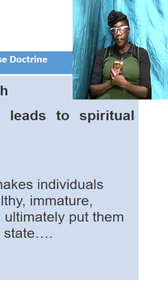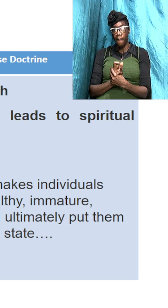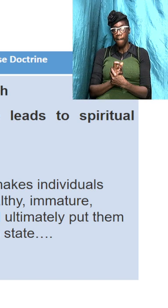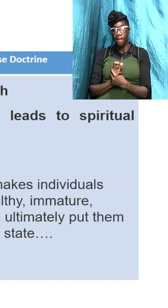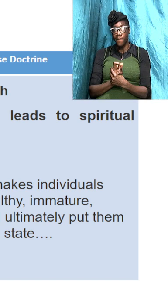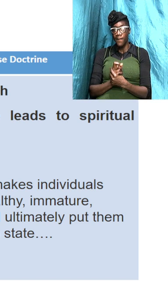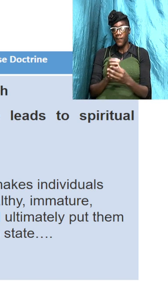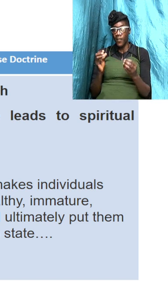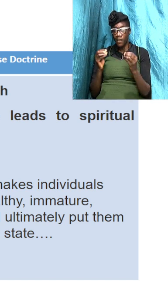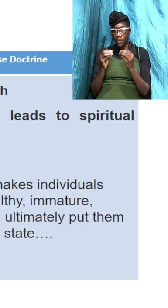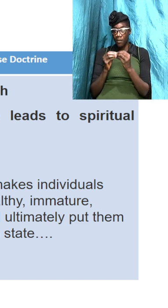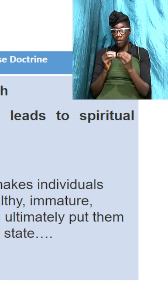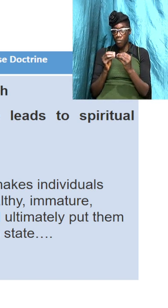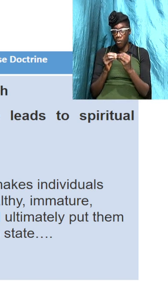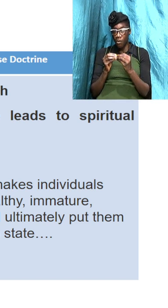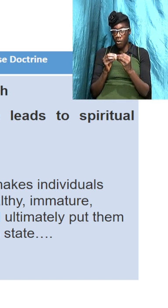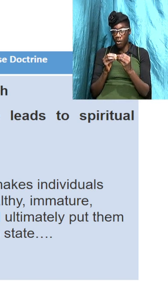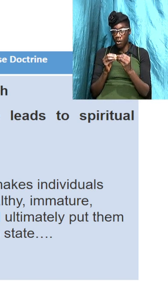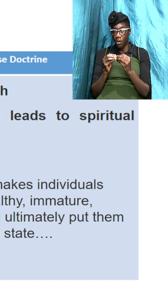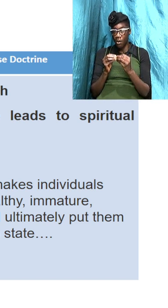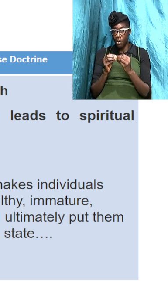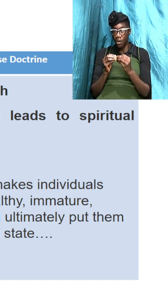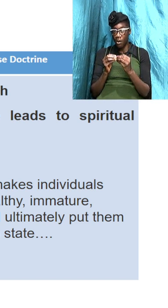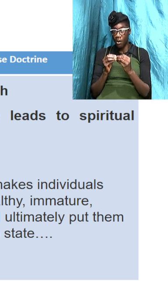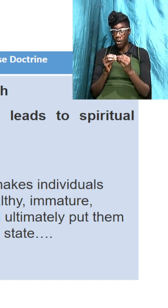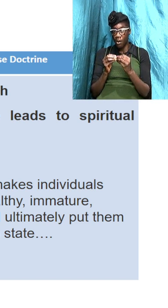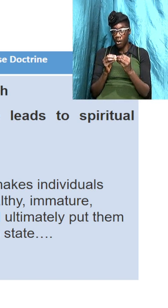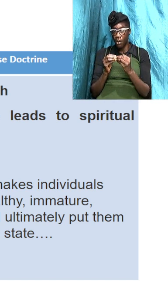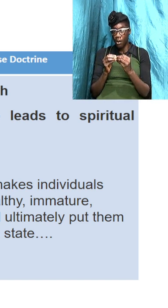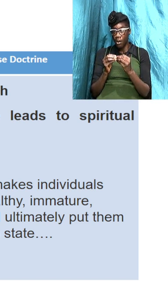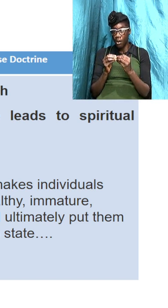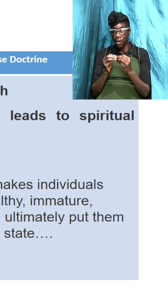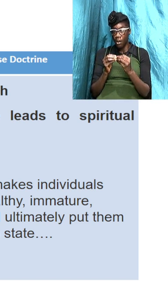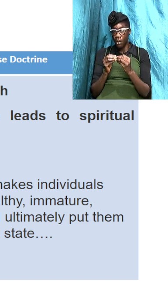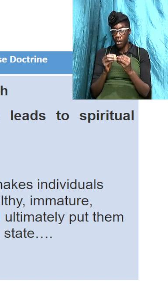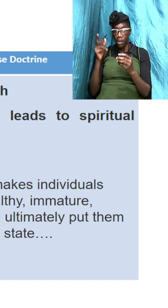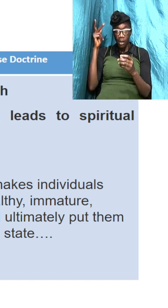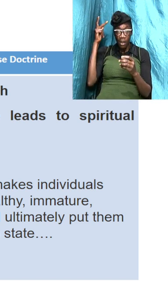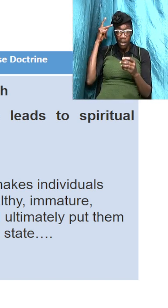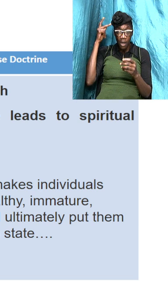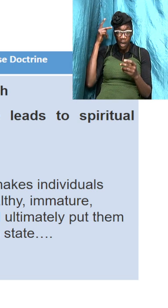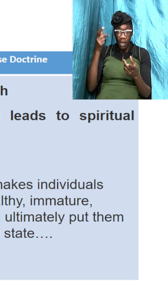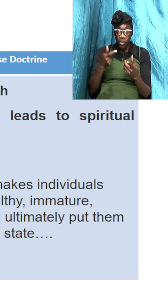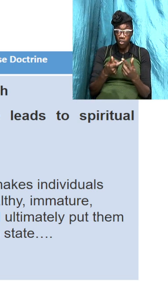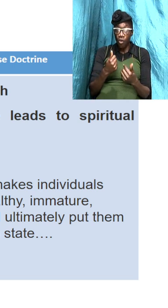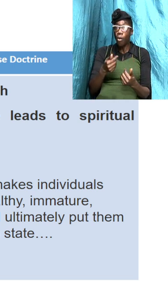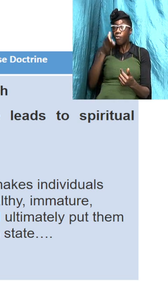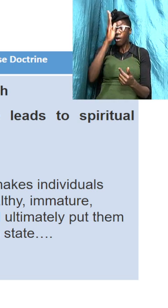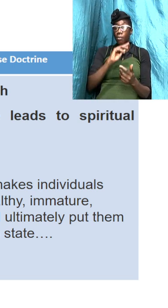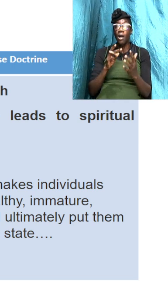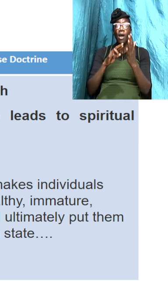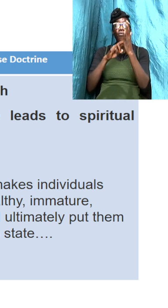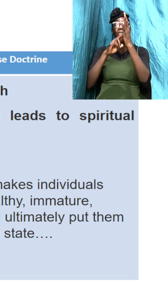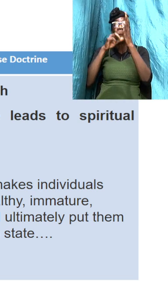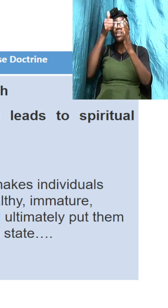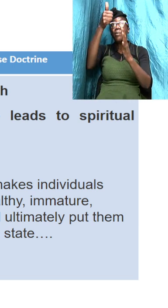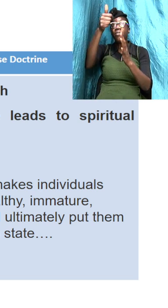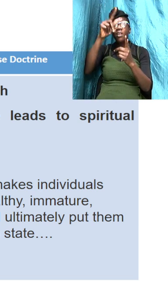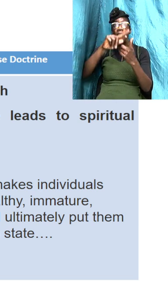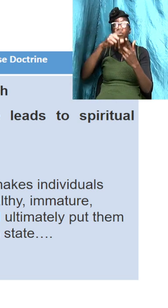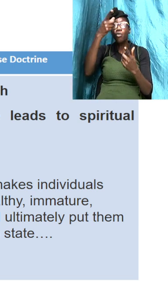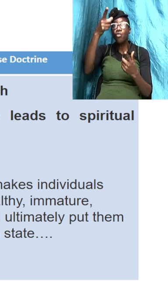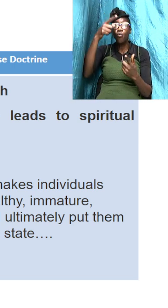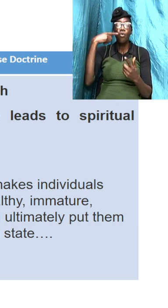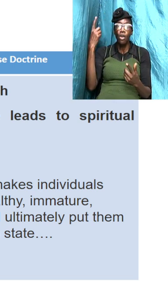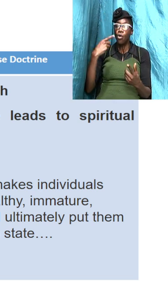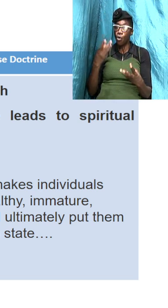is the more he the knowledge come from him revealing himself to you and the only way